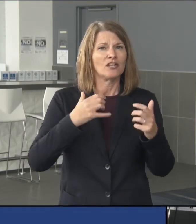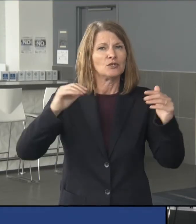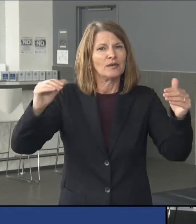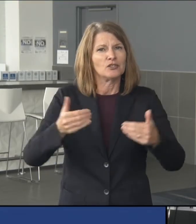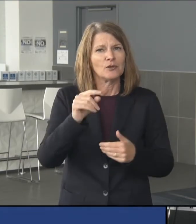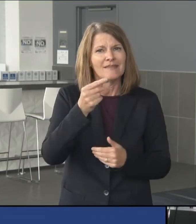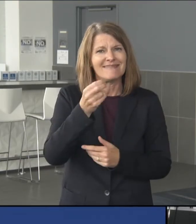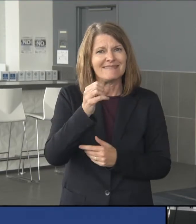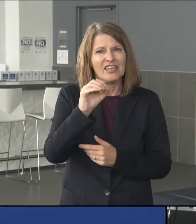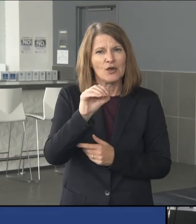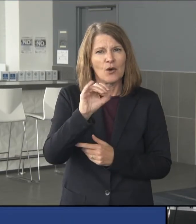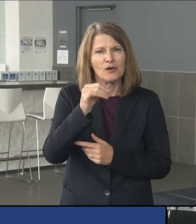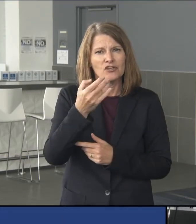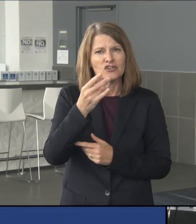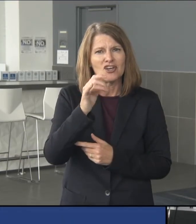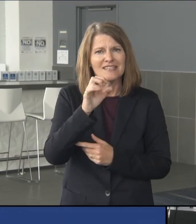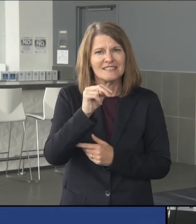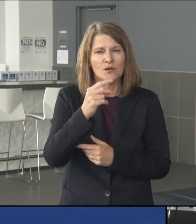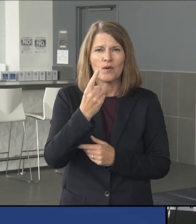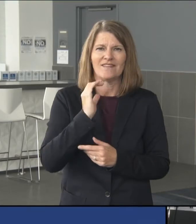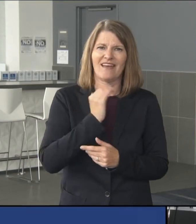Johnson, one of our current football players.